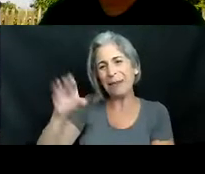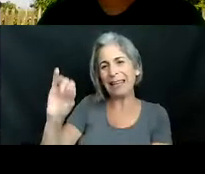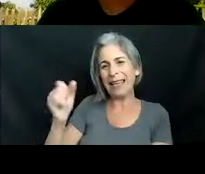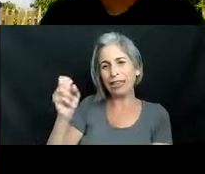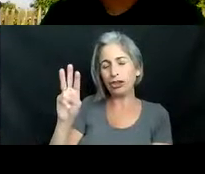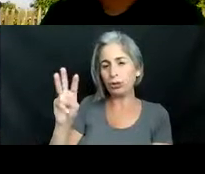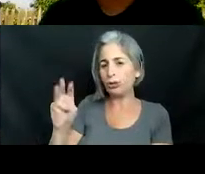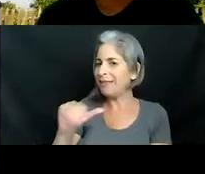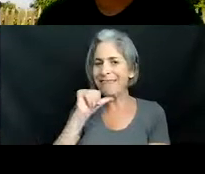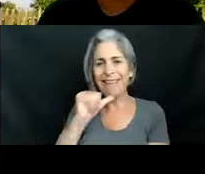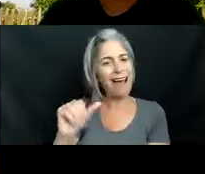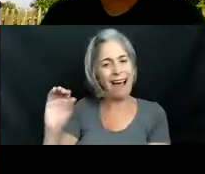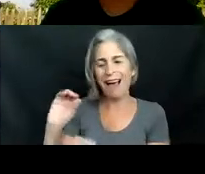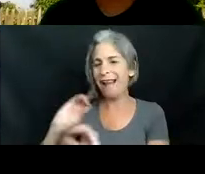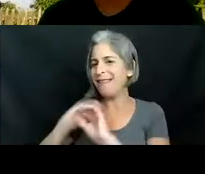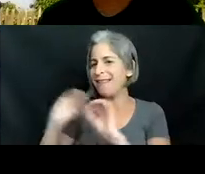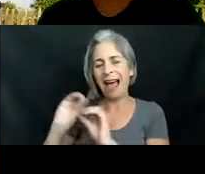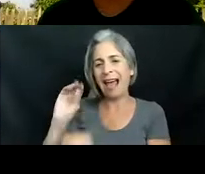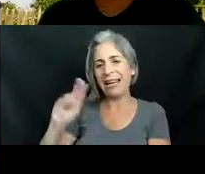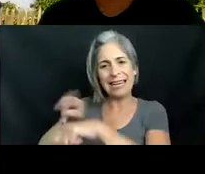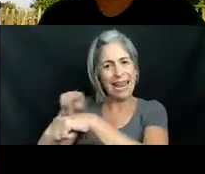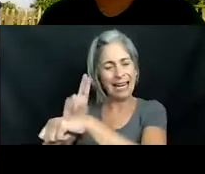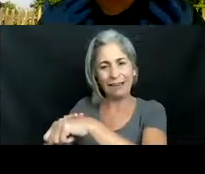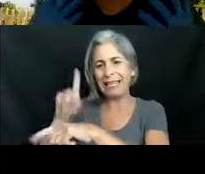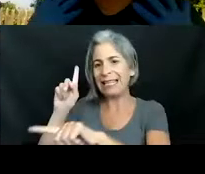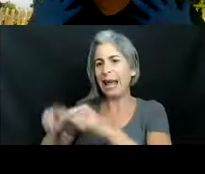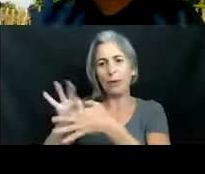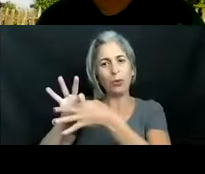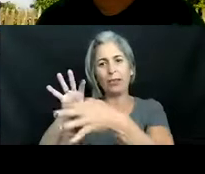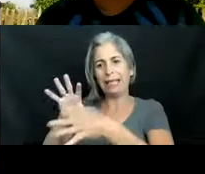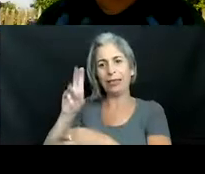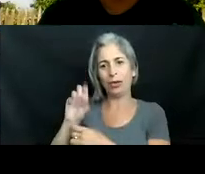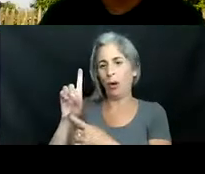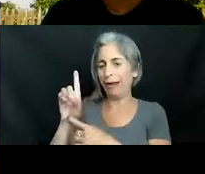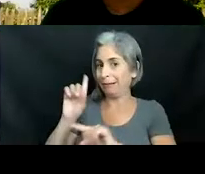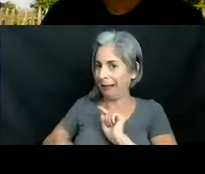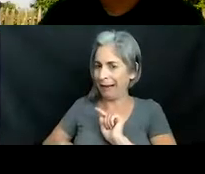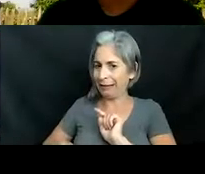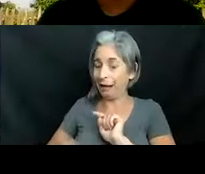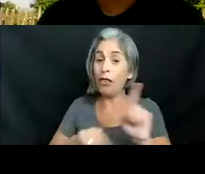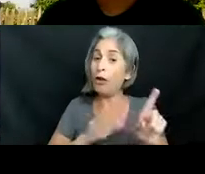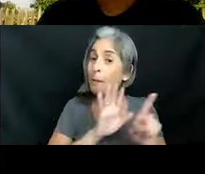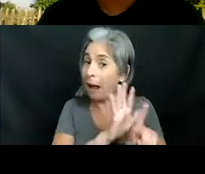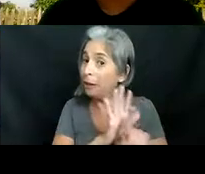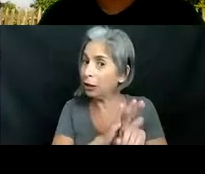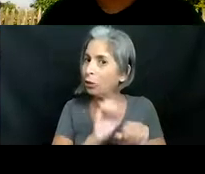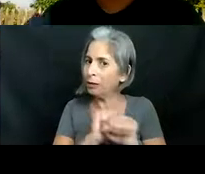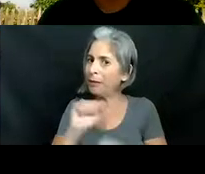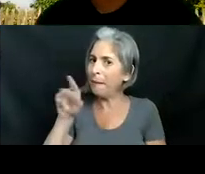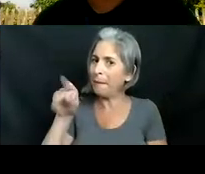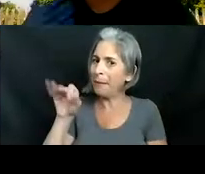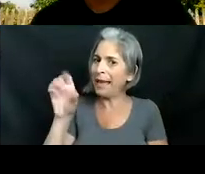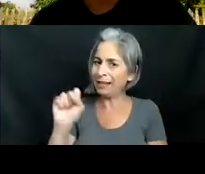-native that is why he cannot be released into the wild um red-eared sliders are very popular in the pet trade and they